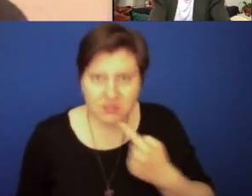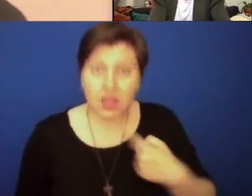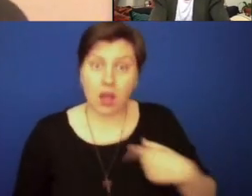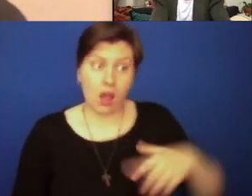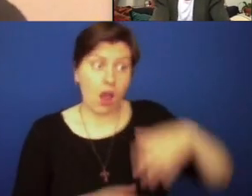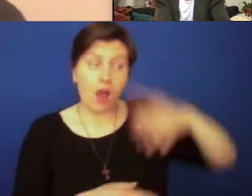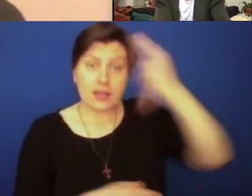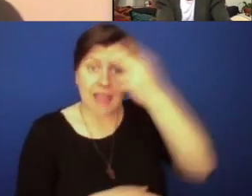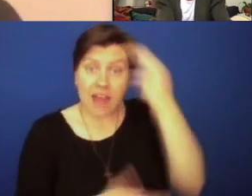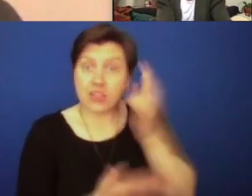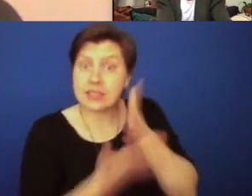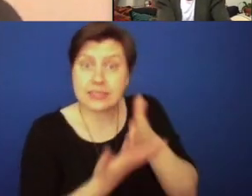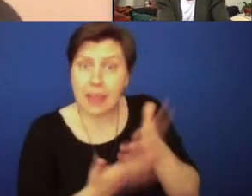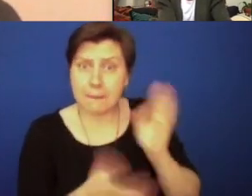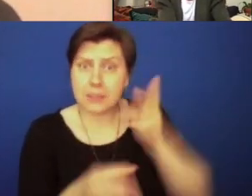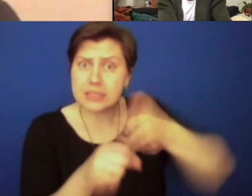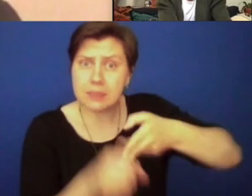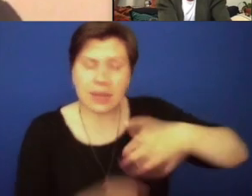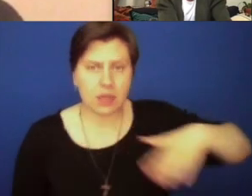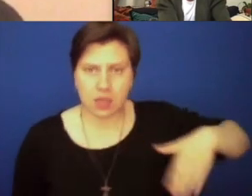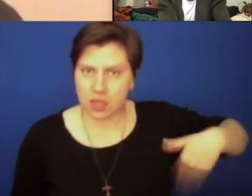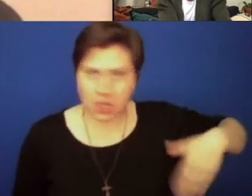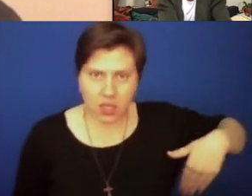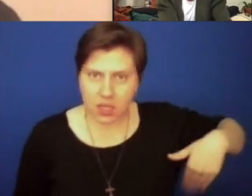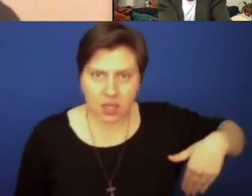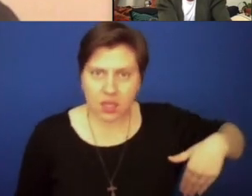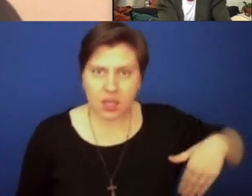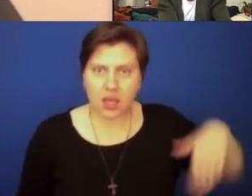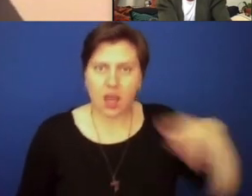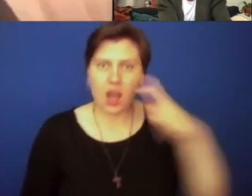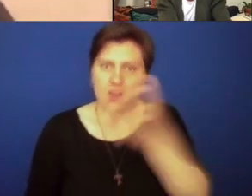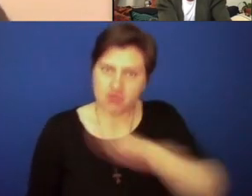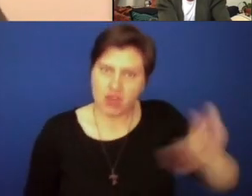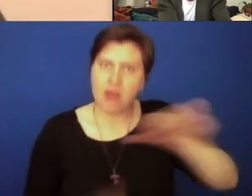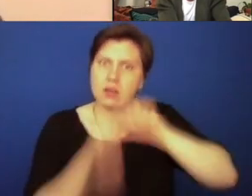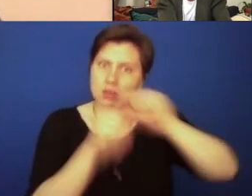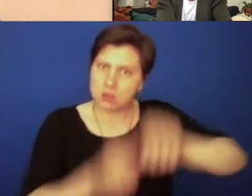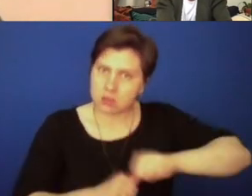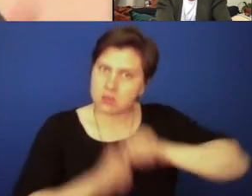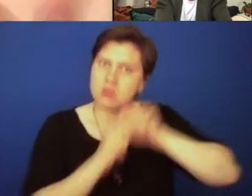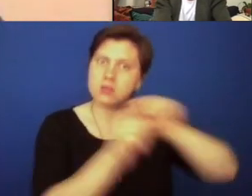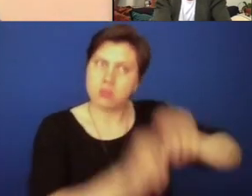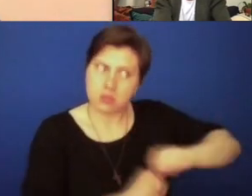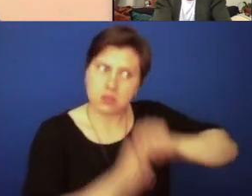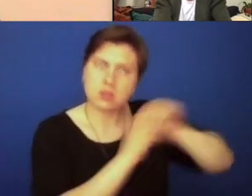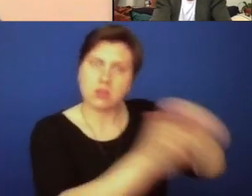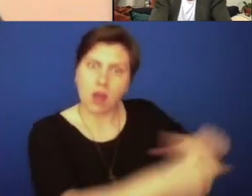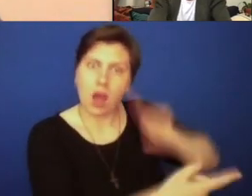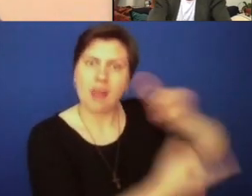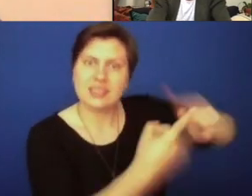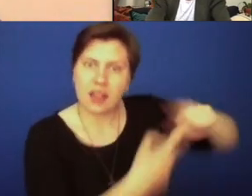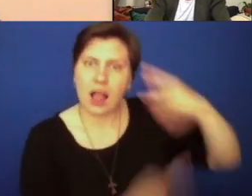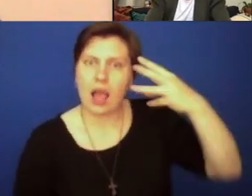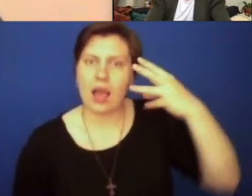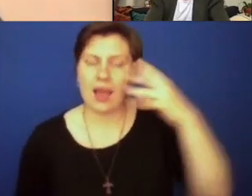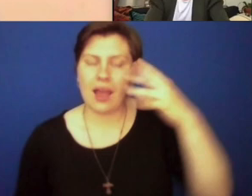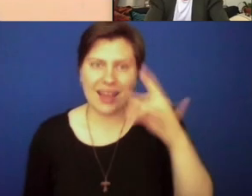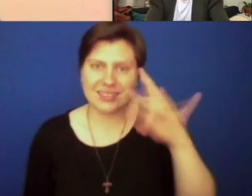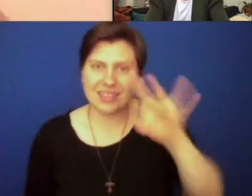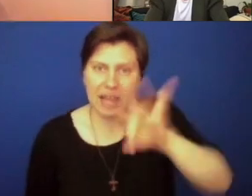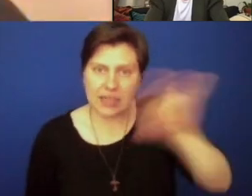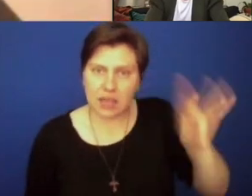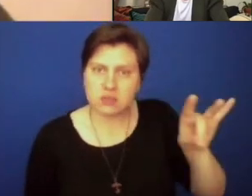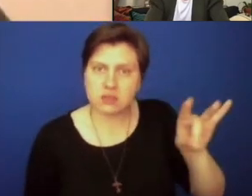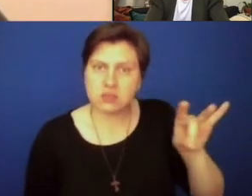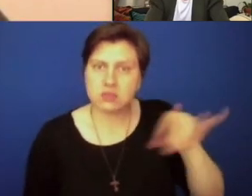to stop participating in the slave trade or in slavery itself. The trade will continue until 1888 in